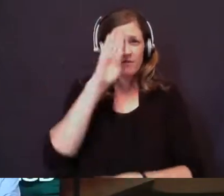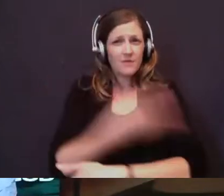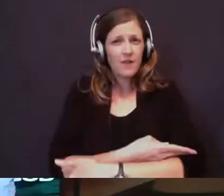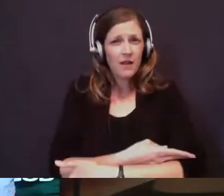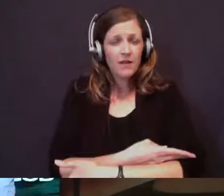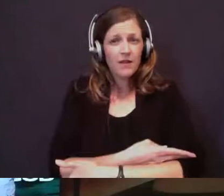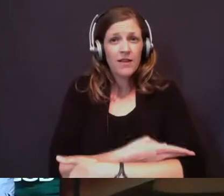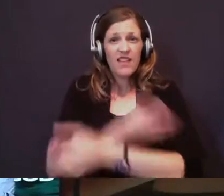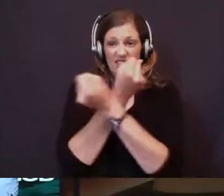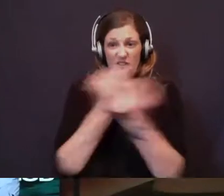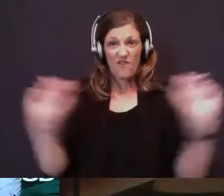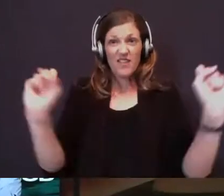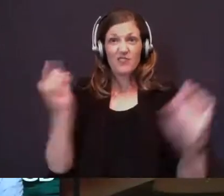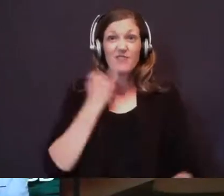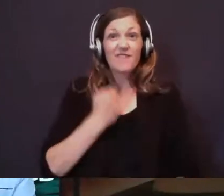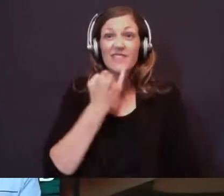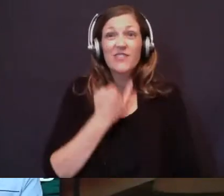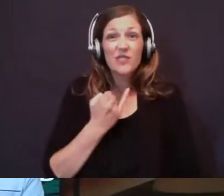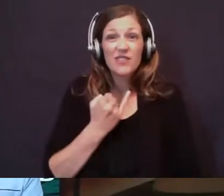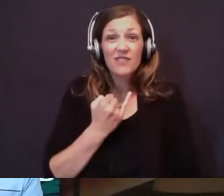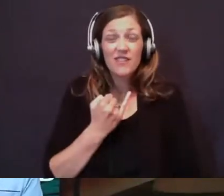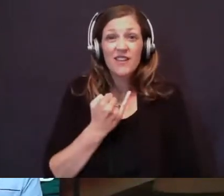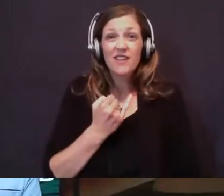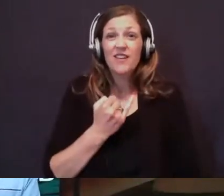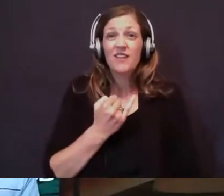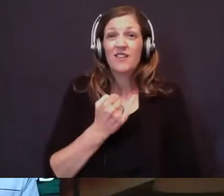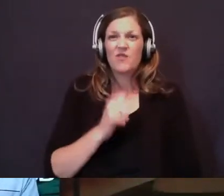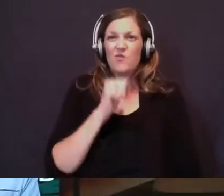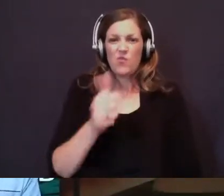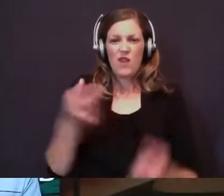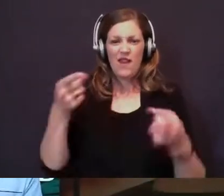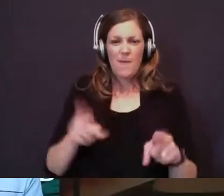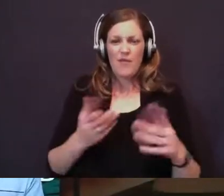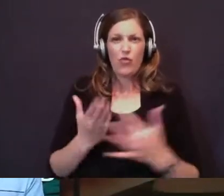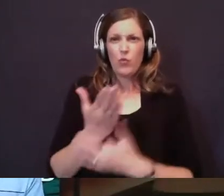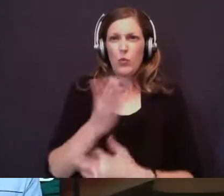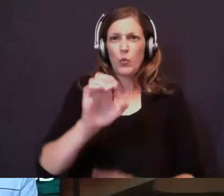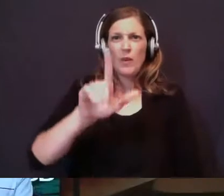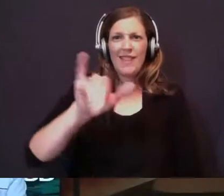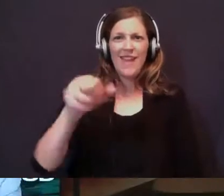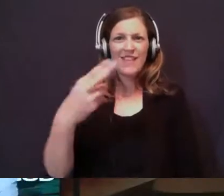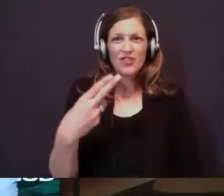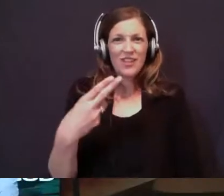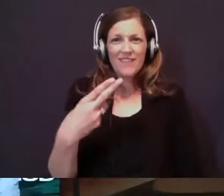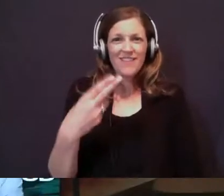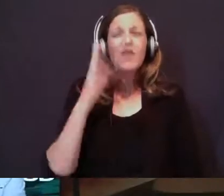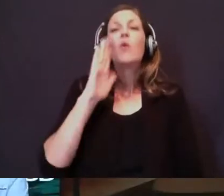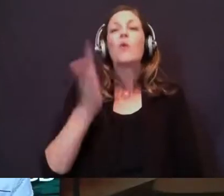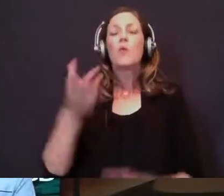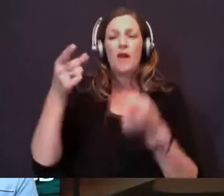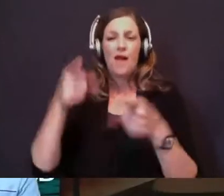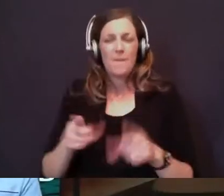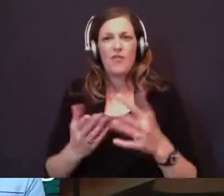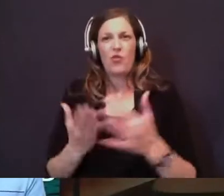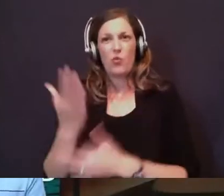salvation of Israel wasn't to come through the ministry of Elijah. It was to come through the